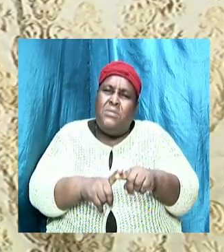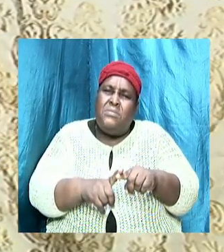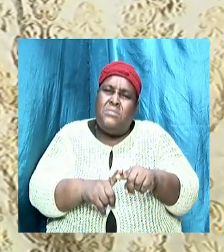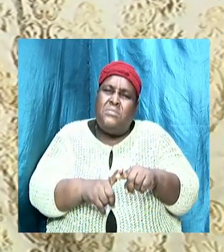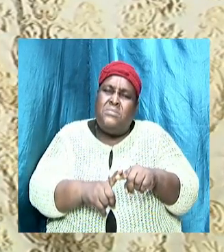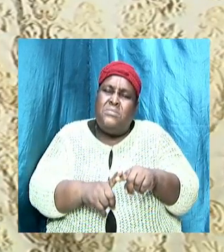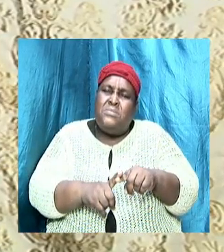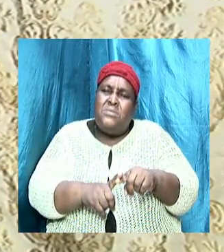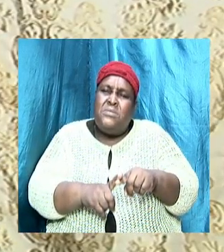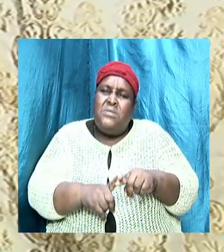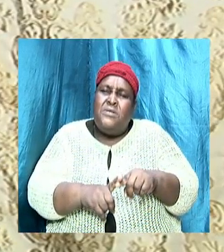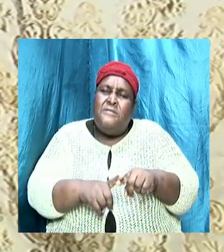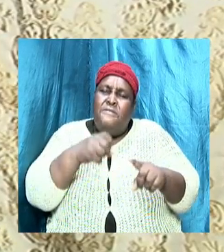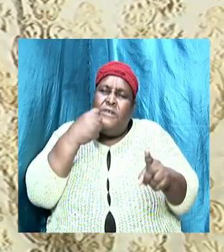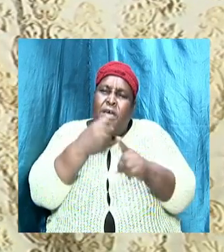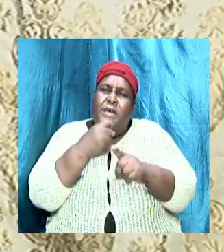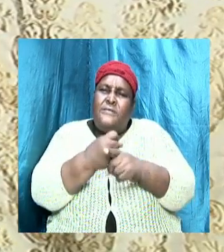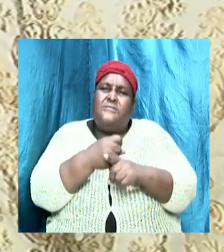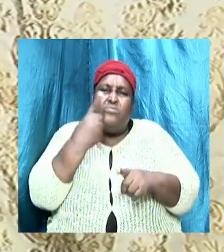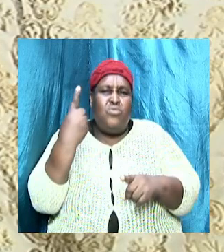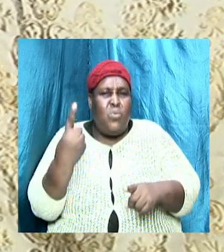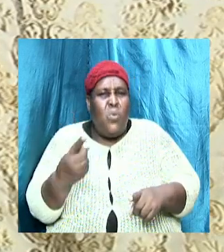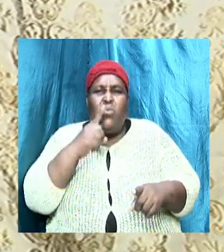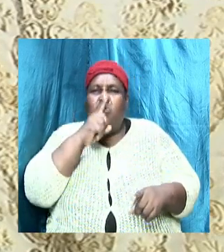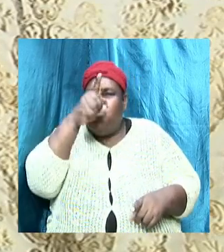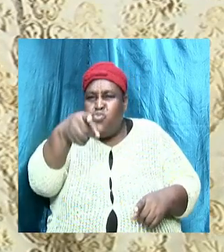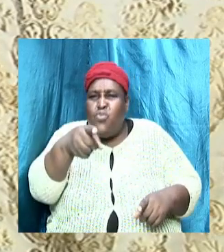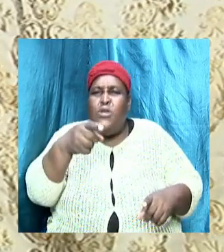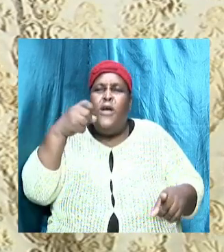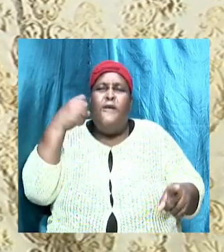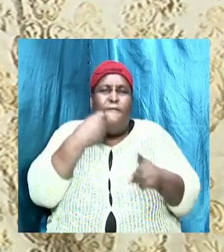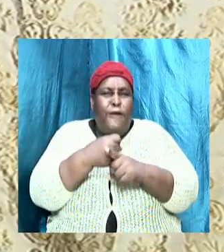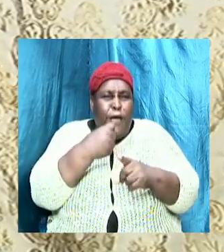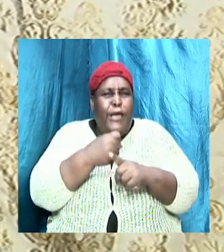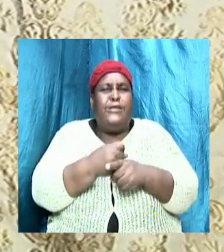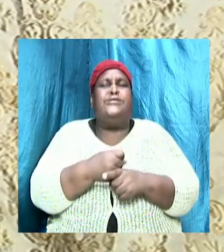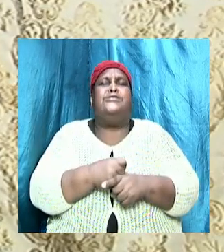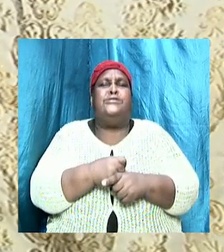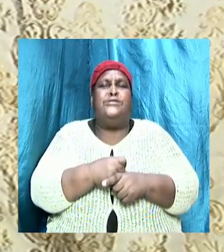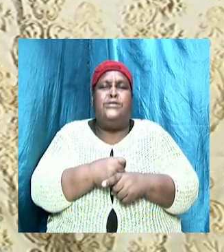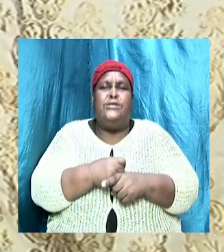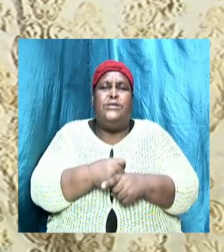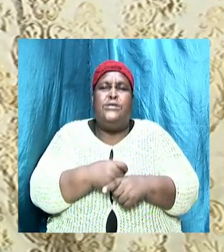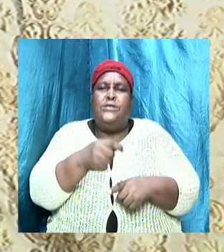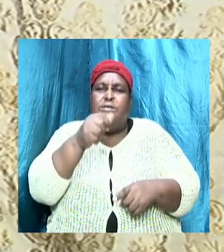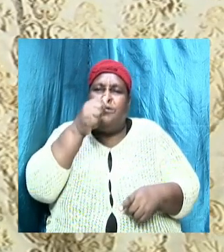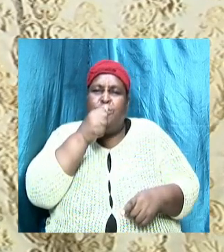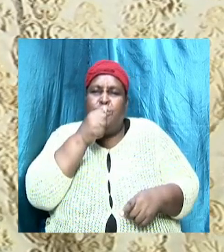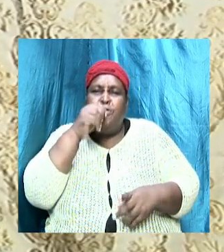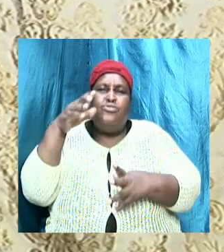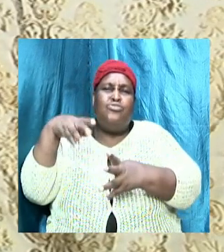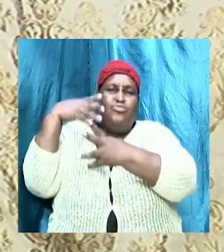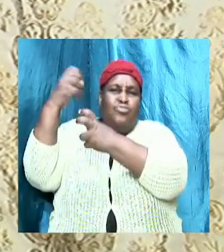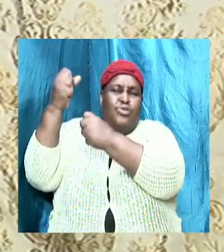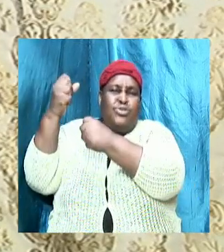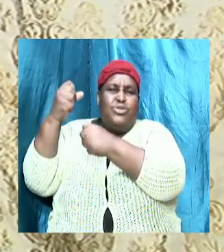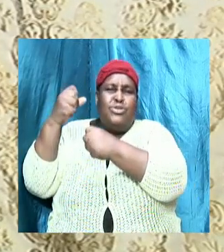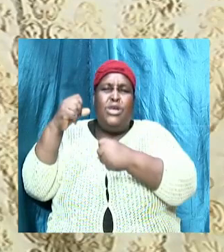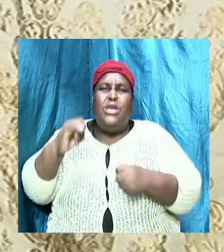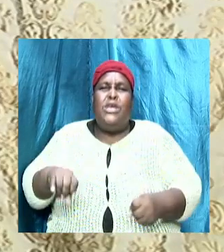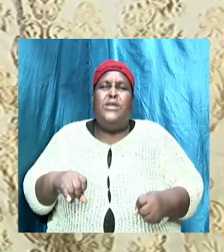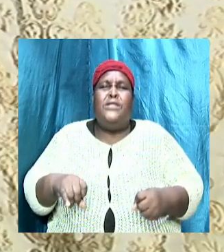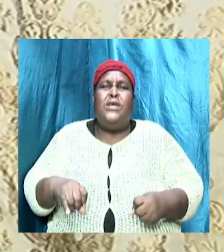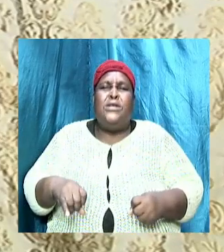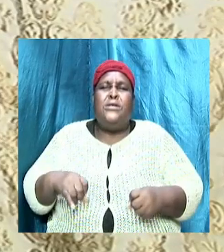this is the only truth fight because it is a sacred trust that is handed